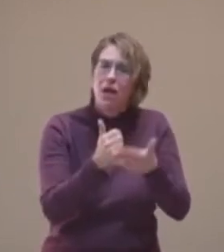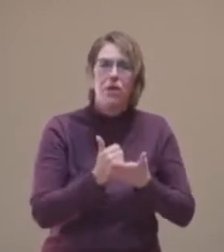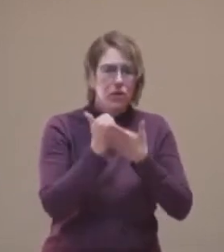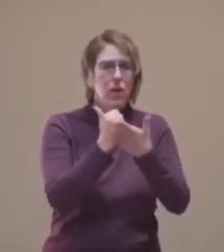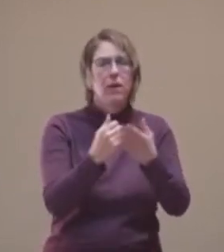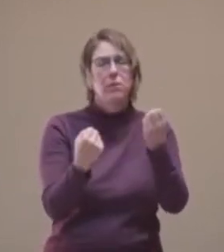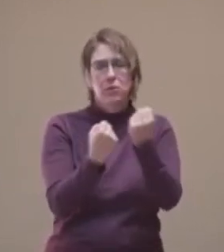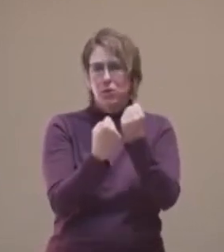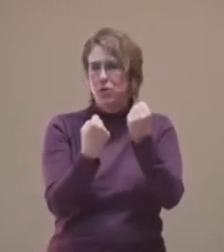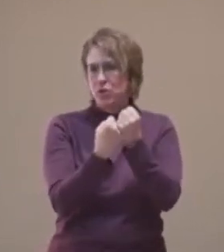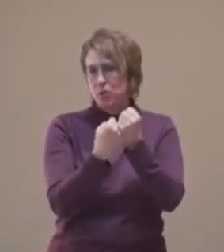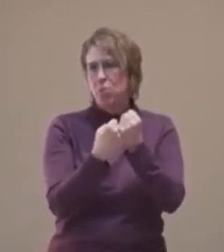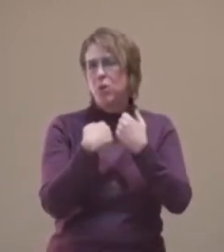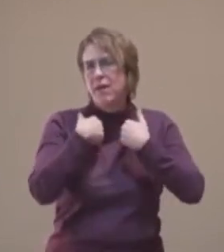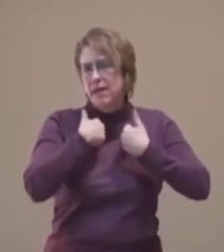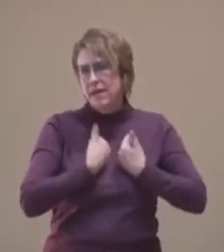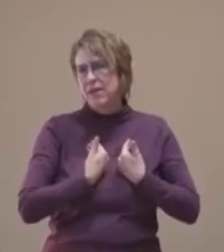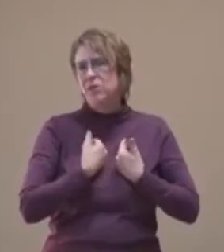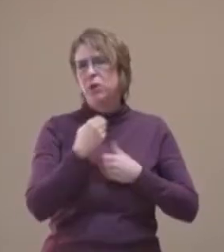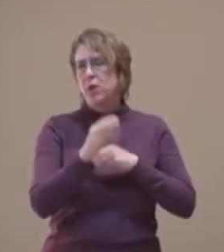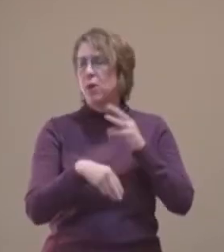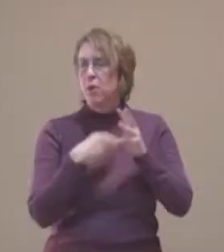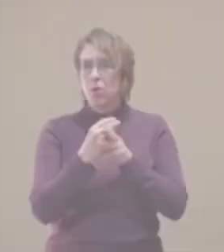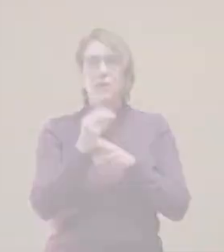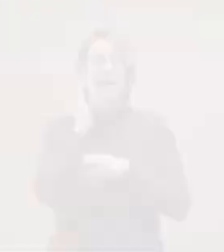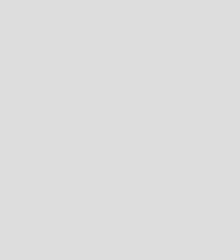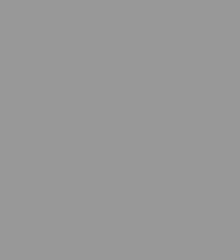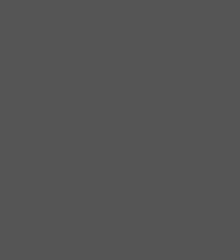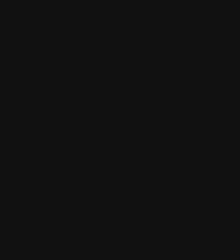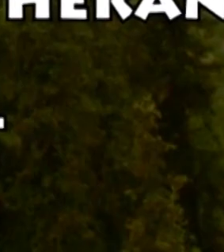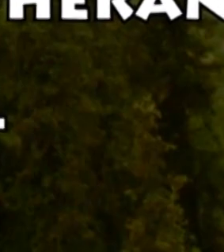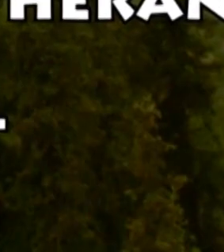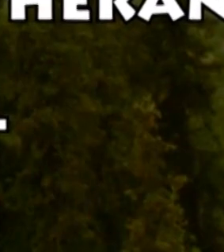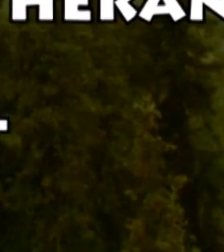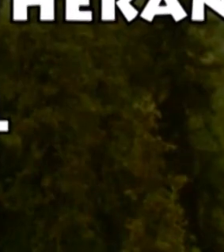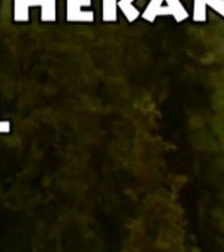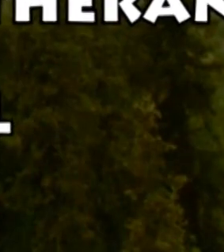rejoices. Thanks be to God.